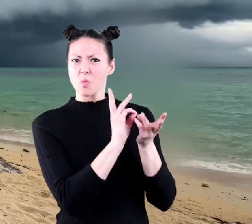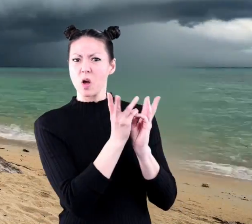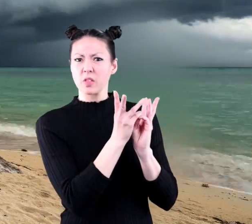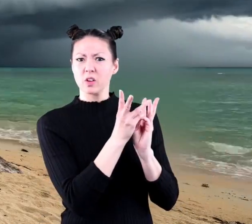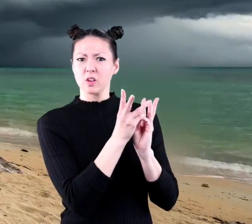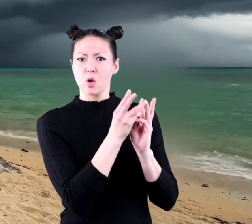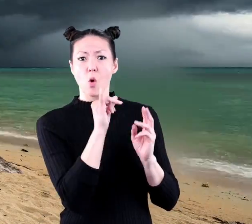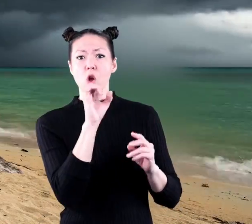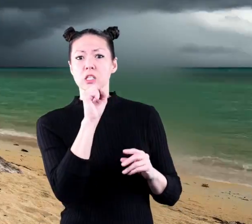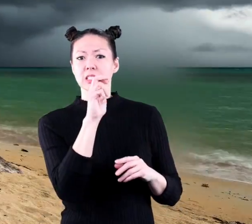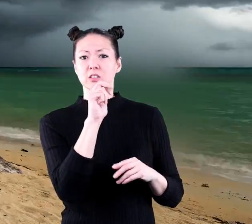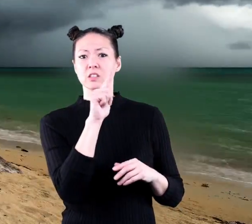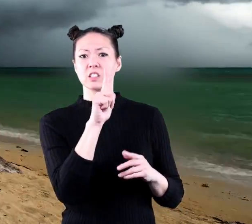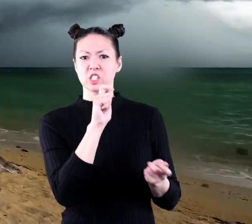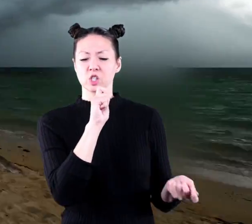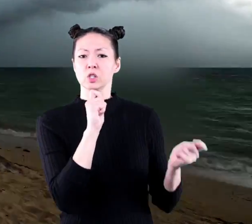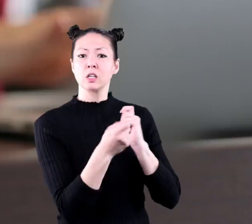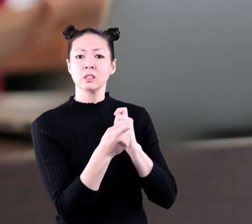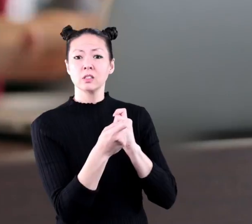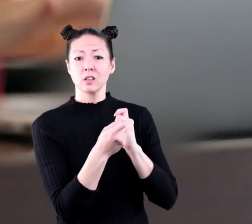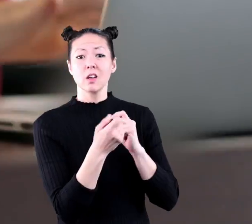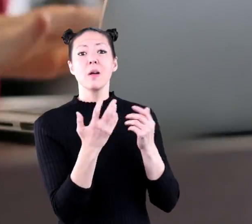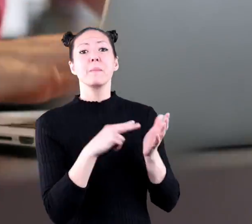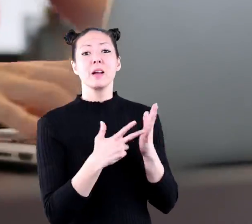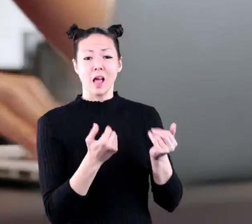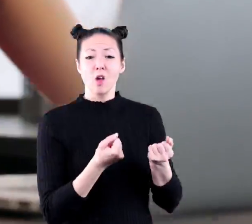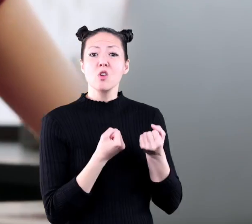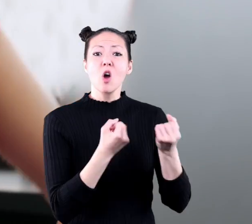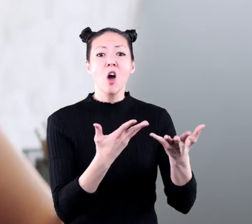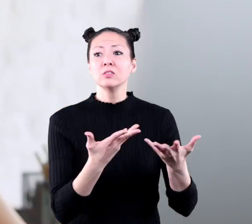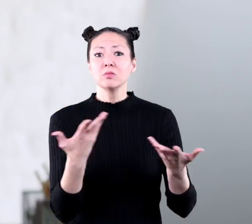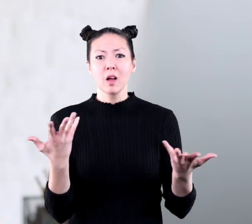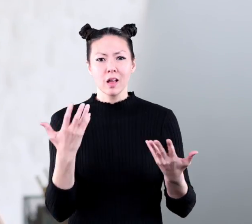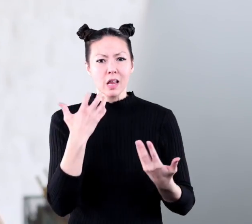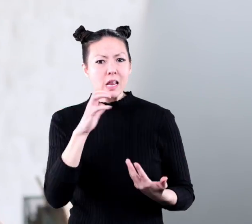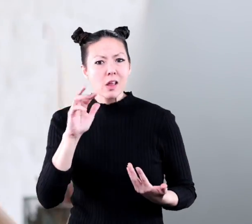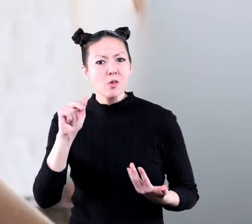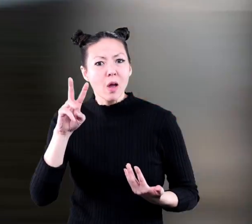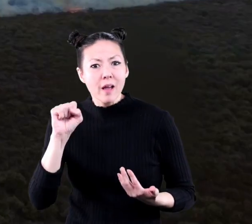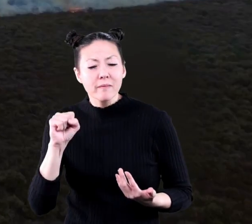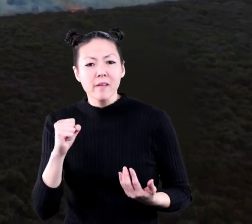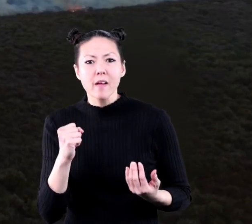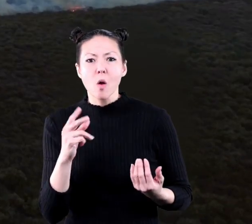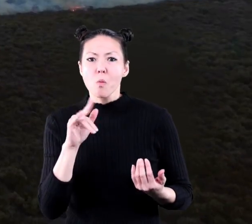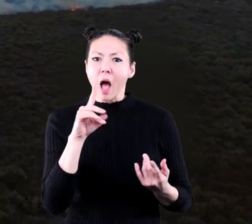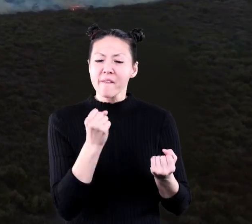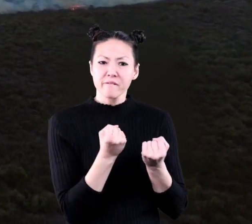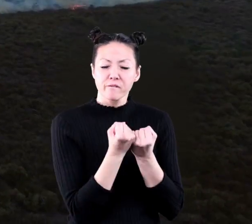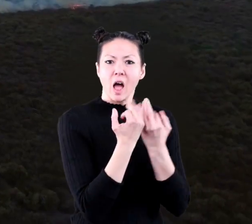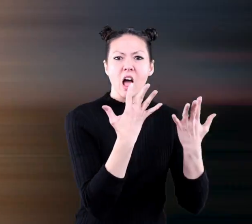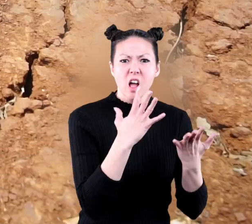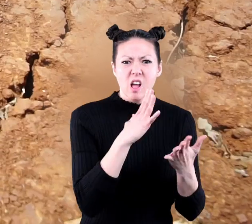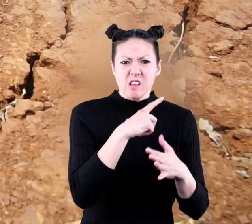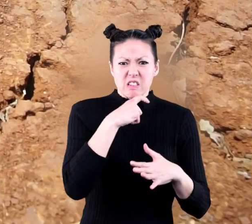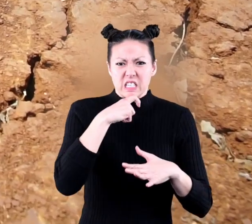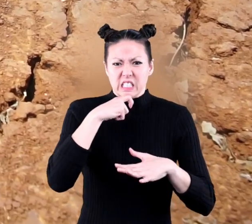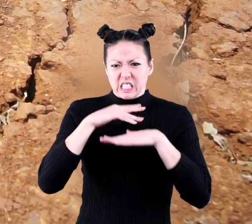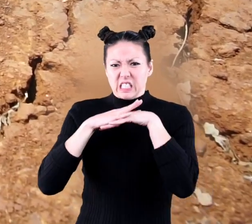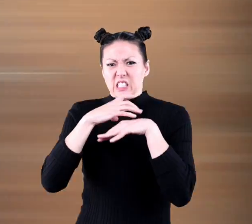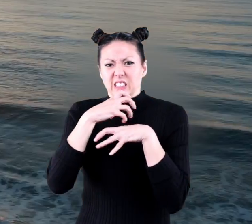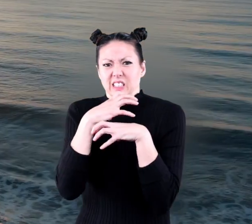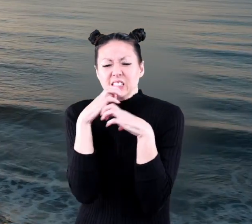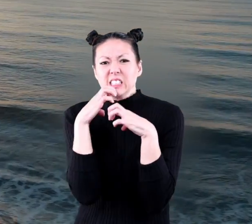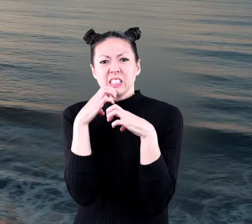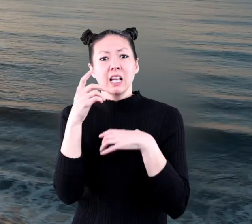weather or seasonal changes, which can cause things like heat waves, wildfires, droughts,